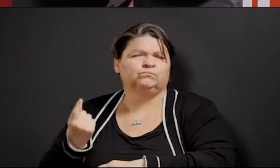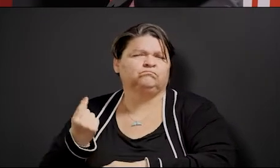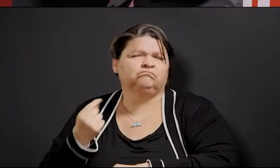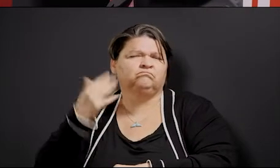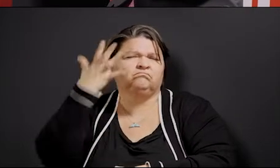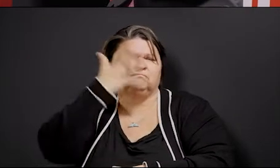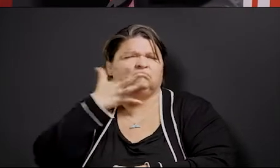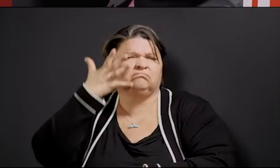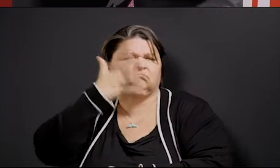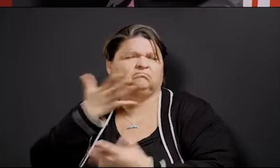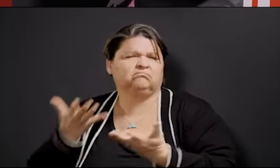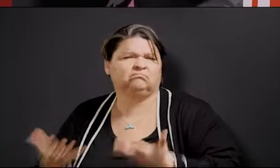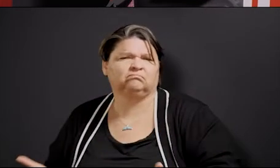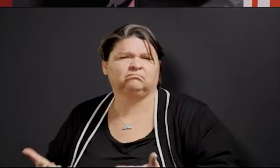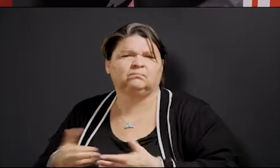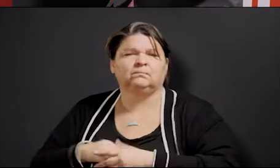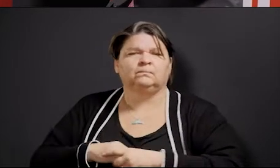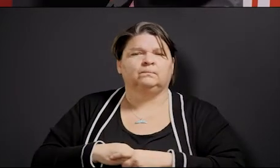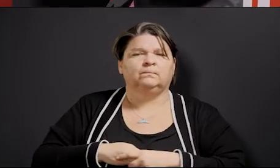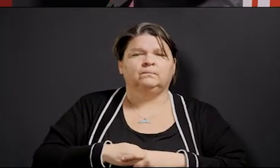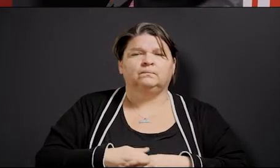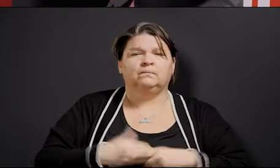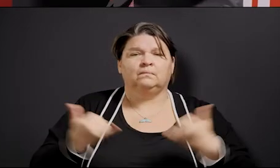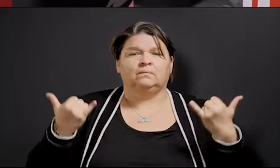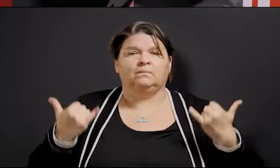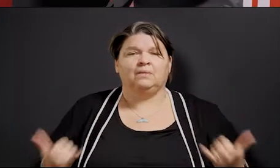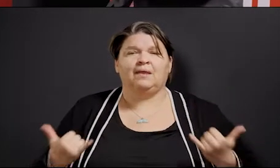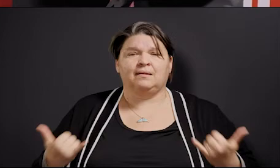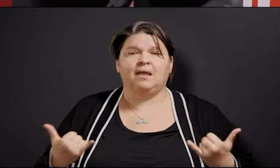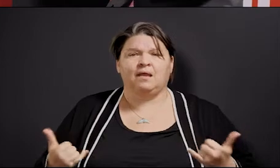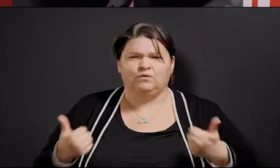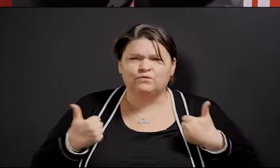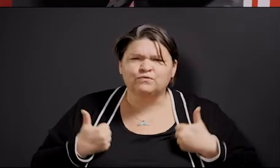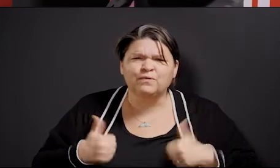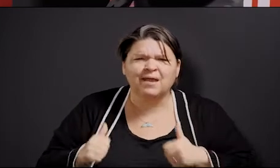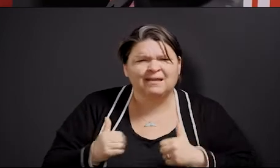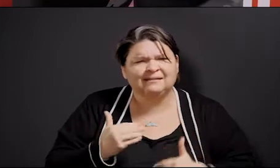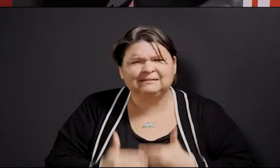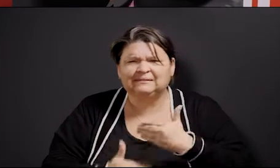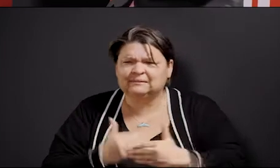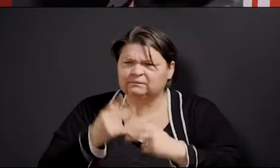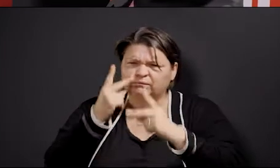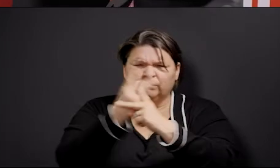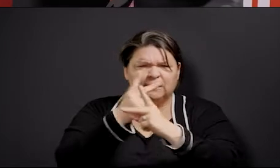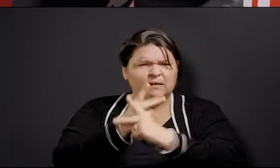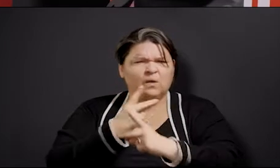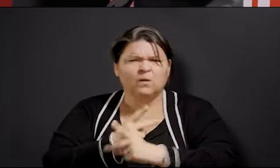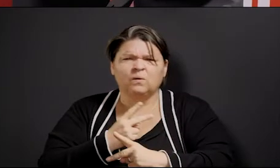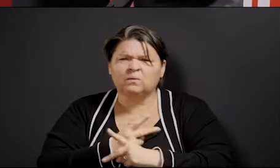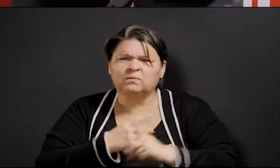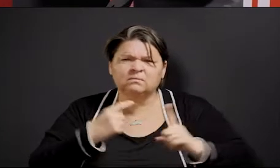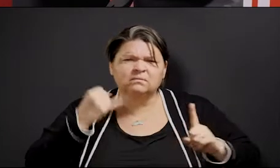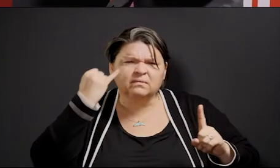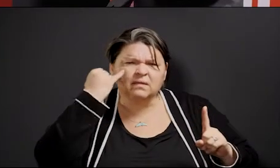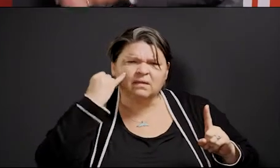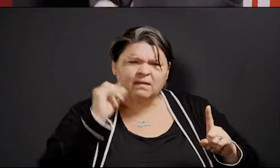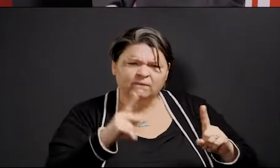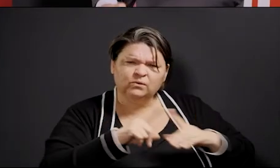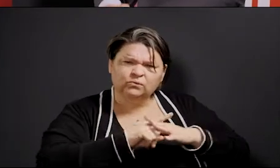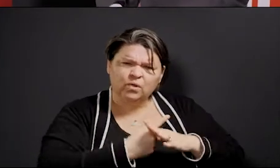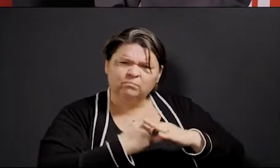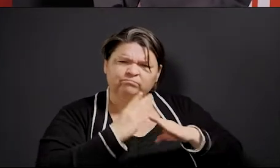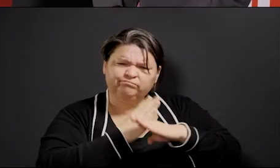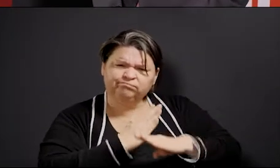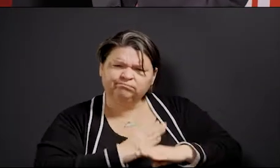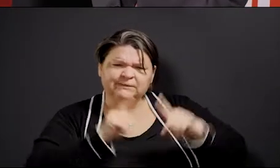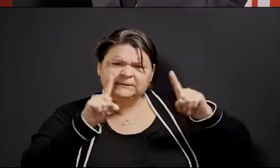trying to figure out how those antibody tests have a clinical application. Because right now, we're still trying to get that